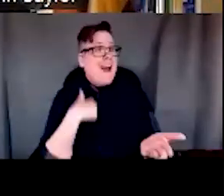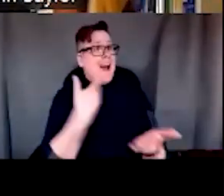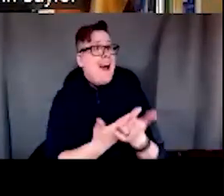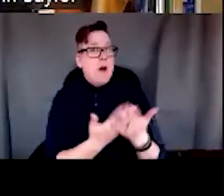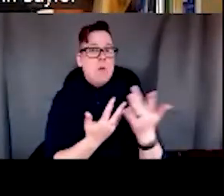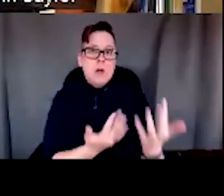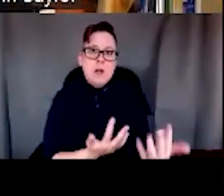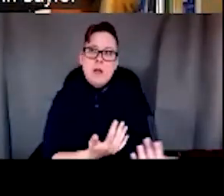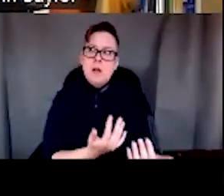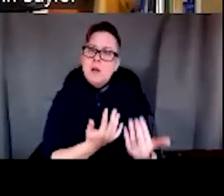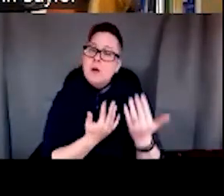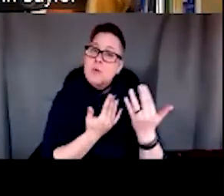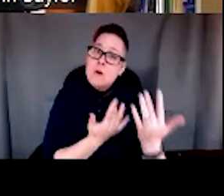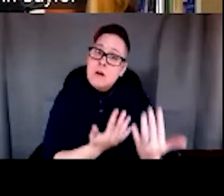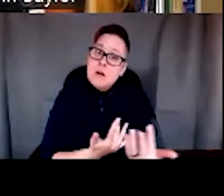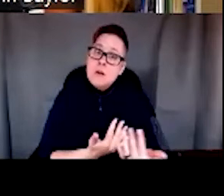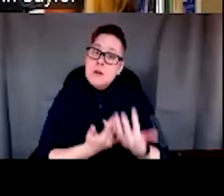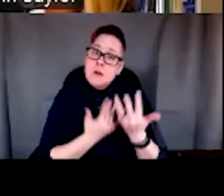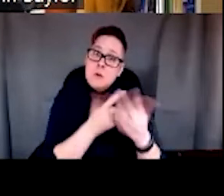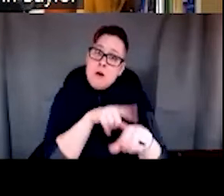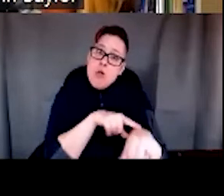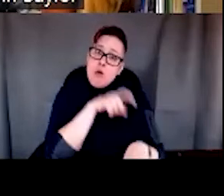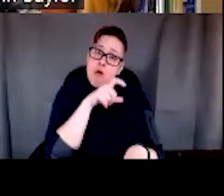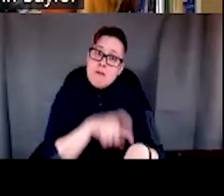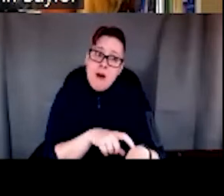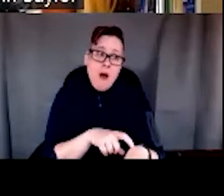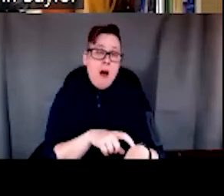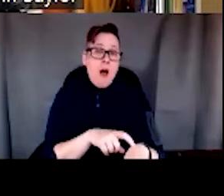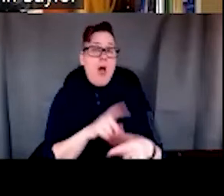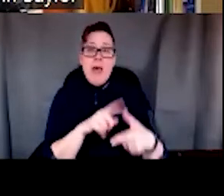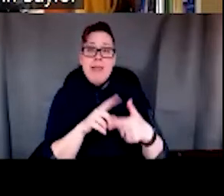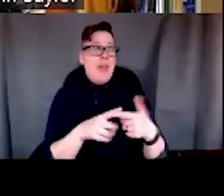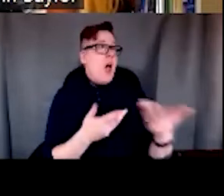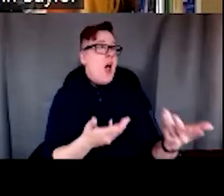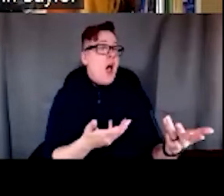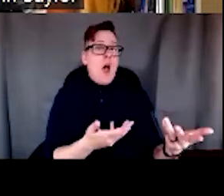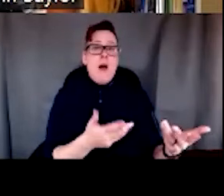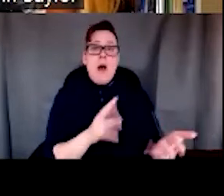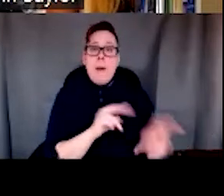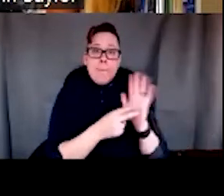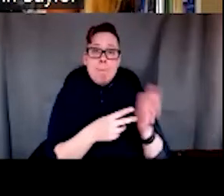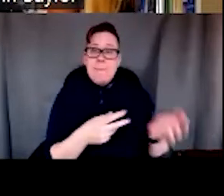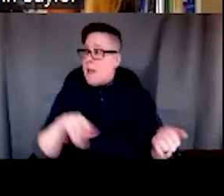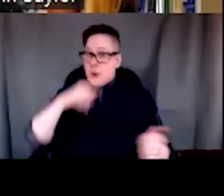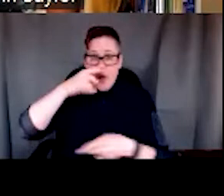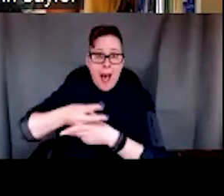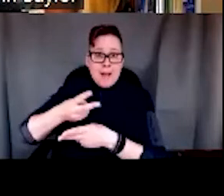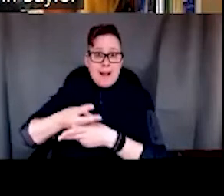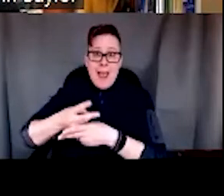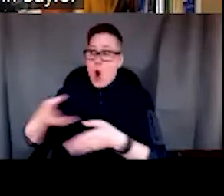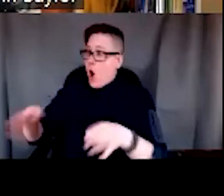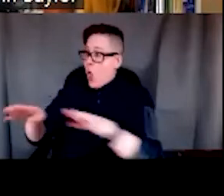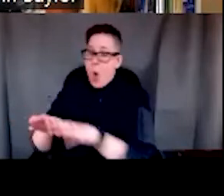a fairly long time and then be late getting their child picked up from childcare, daycare,